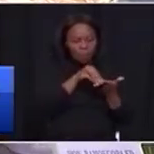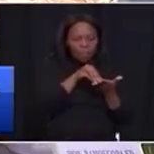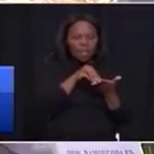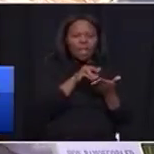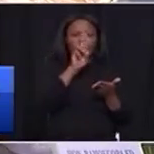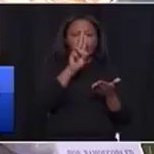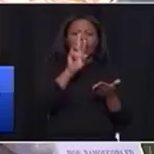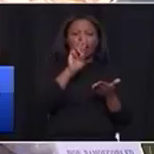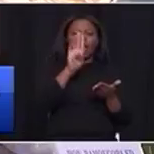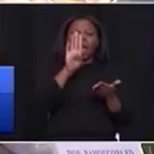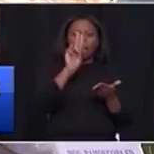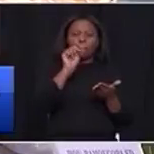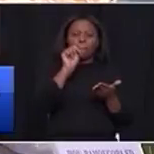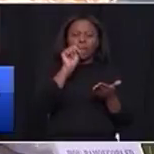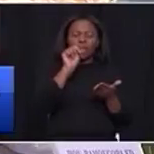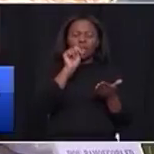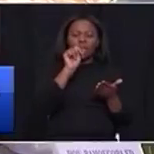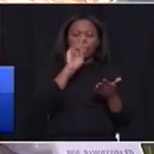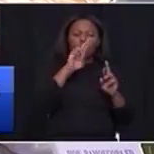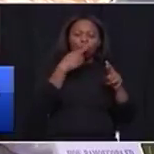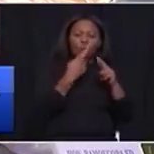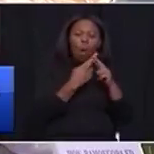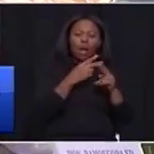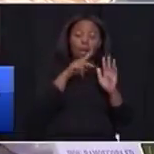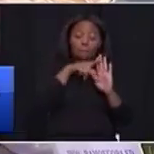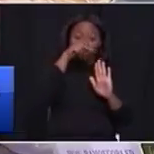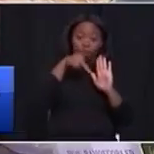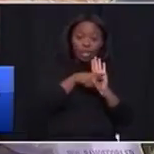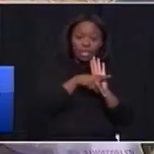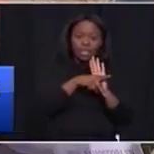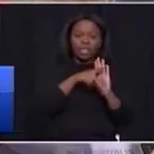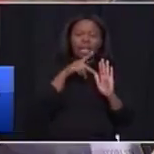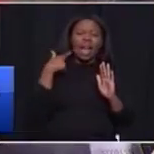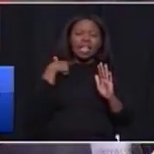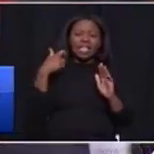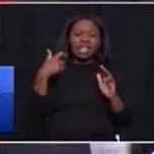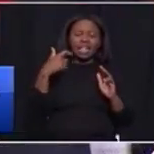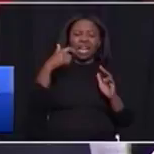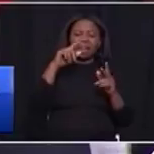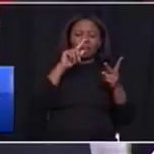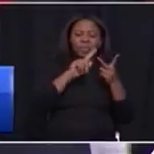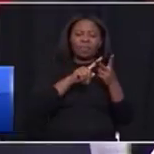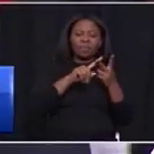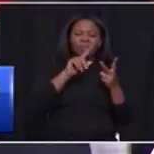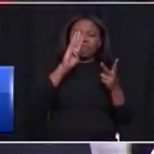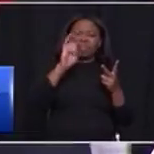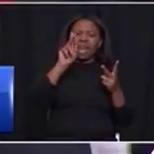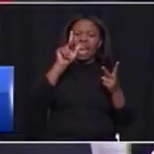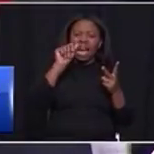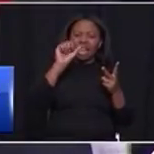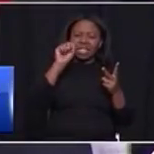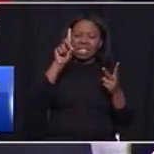projects in the way they were planned. Alexandra, Everton, Clip Town, Beckerstall,